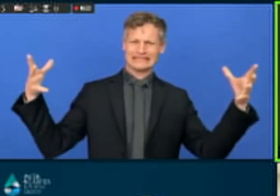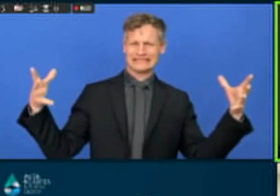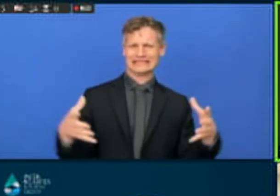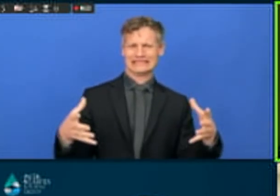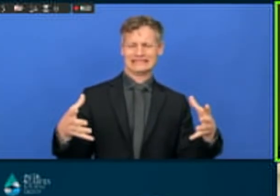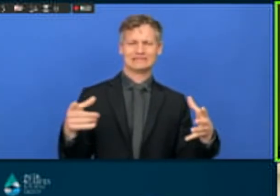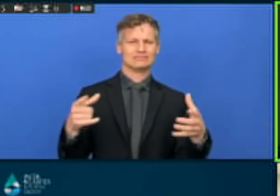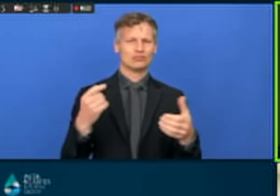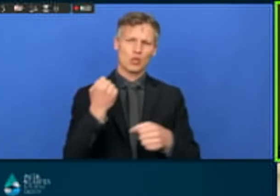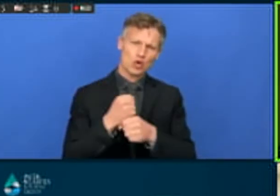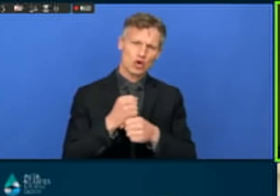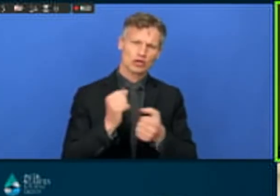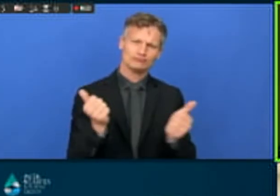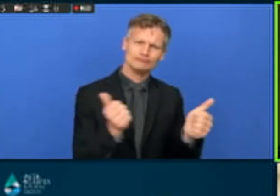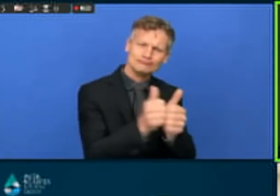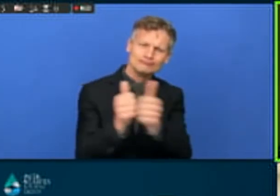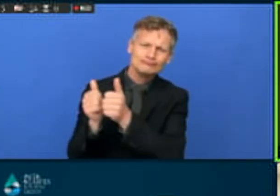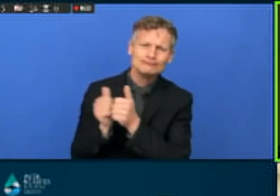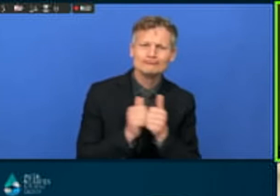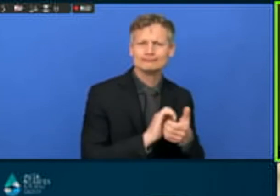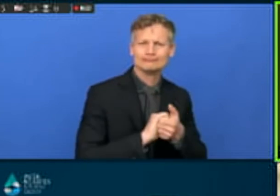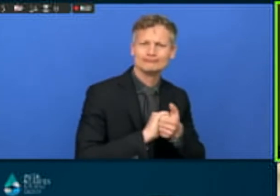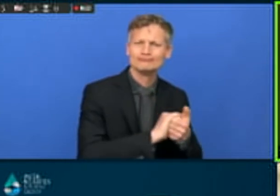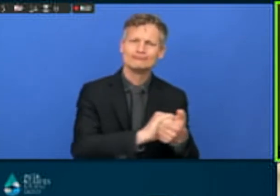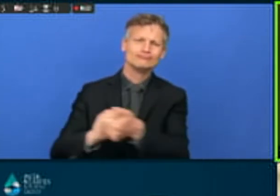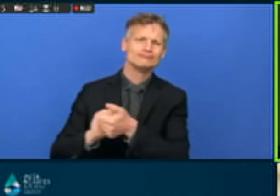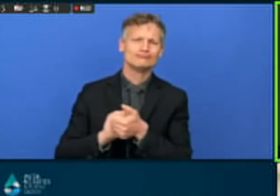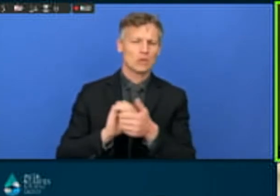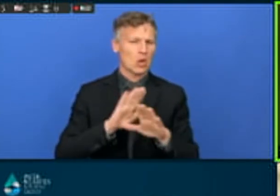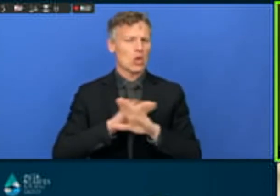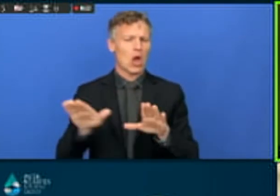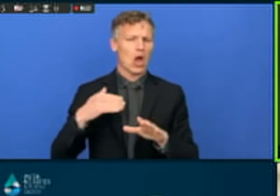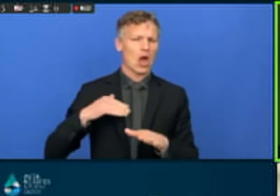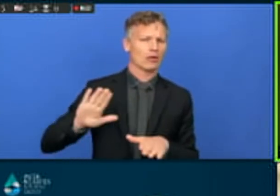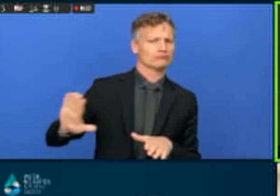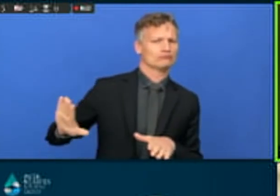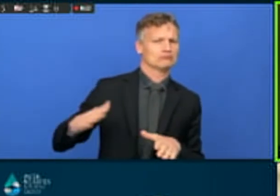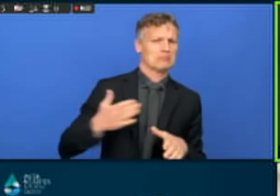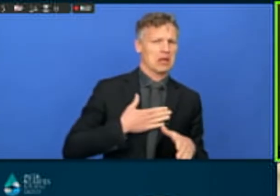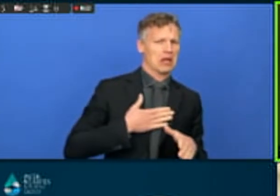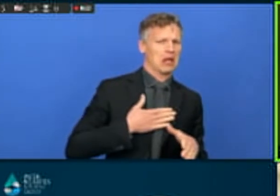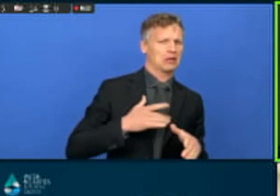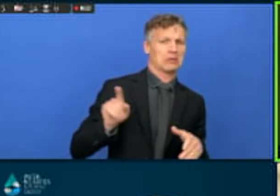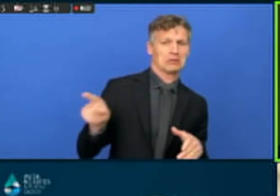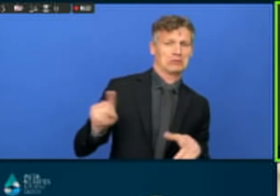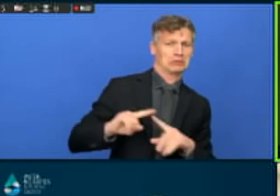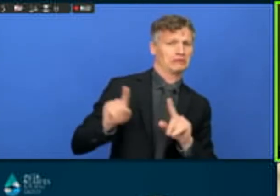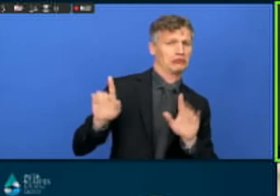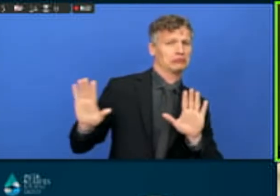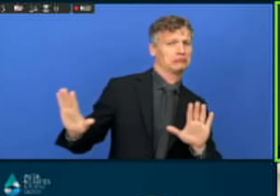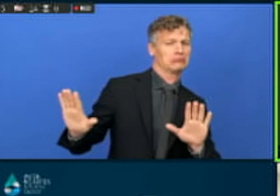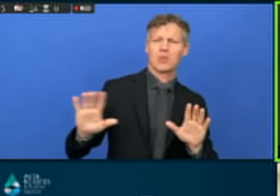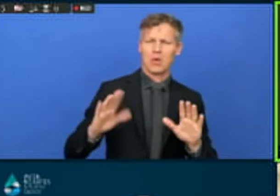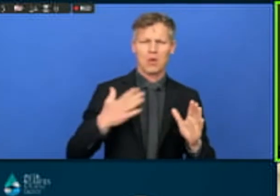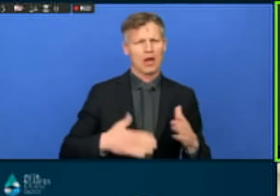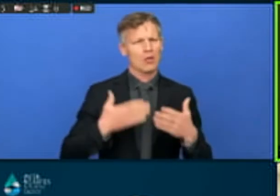collaborative partnership. And to shy away from silo thinking and fostering knowledge sharing and